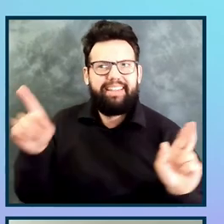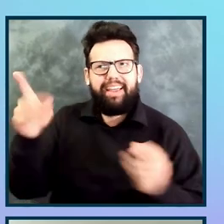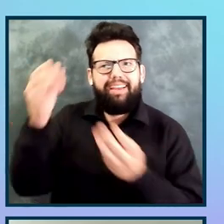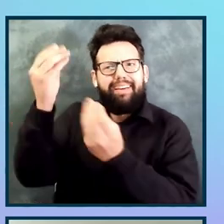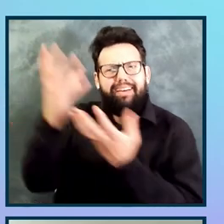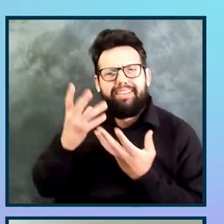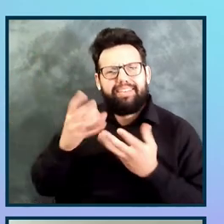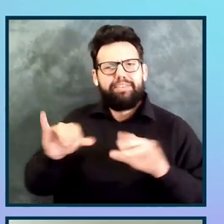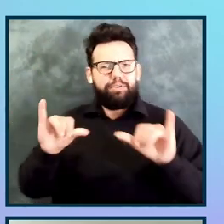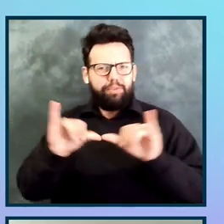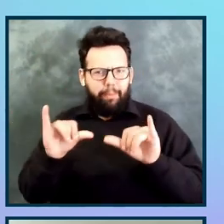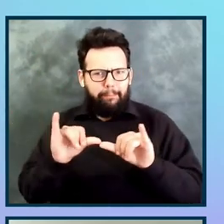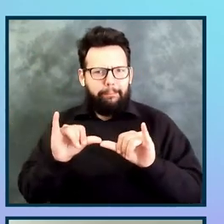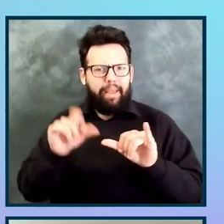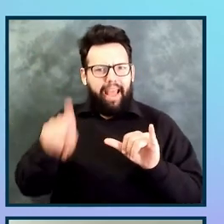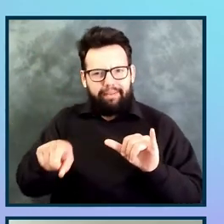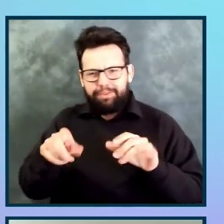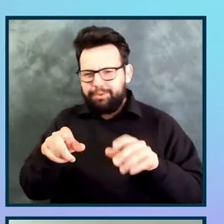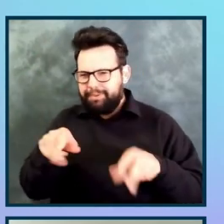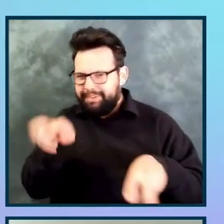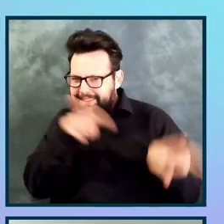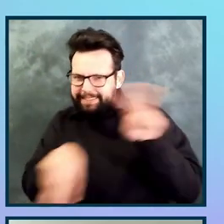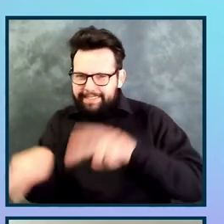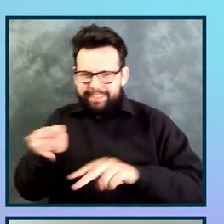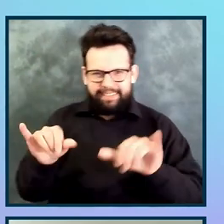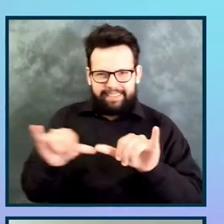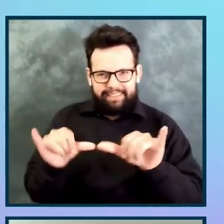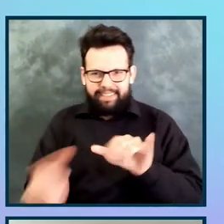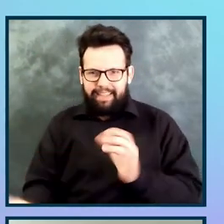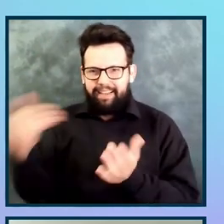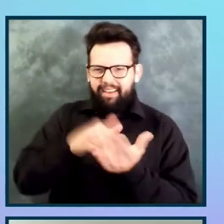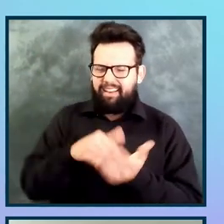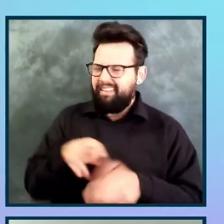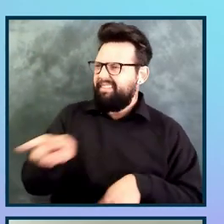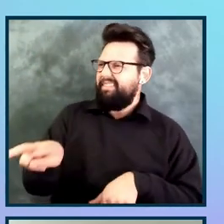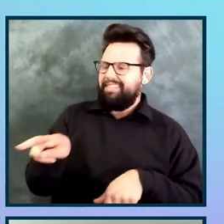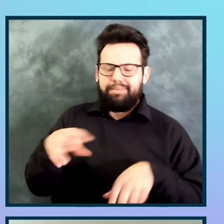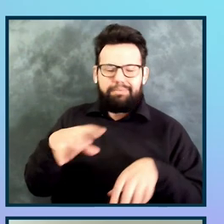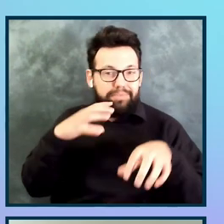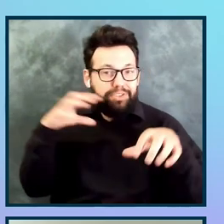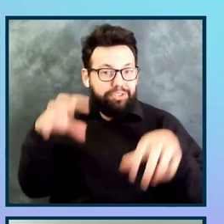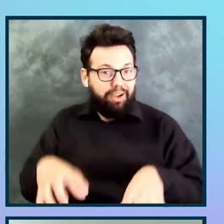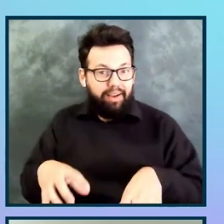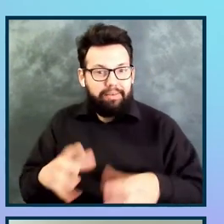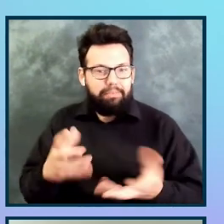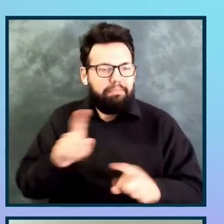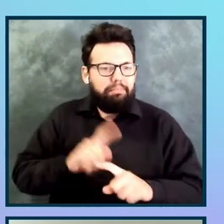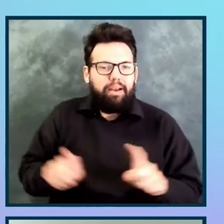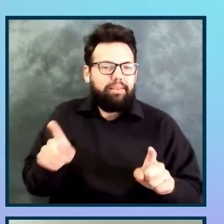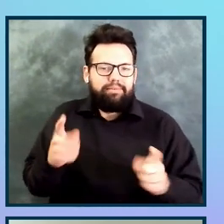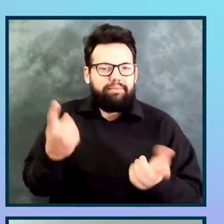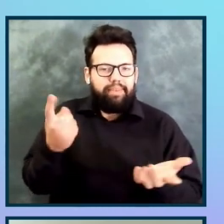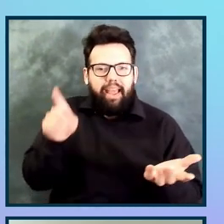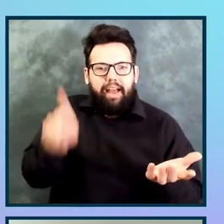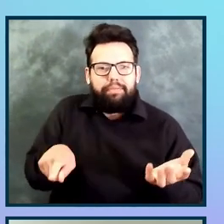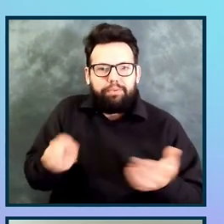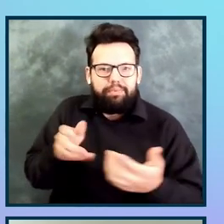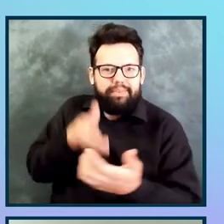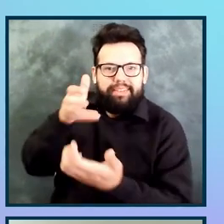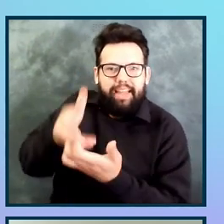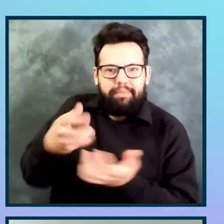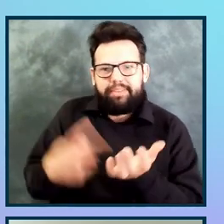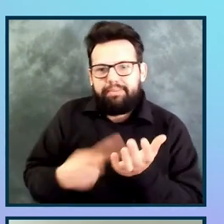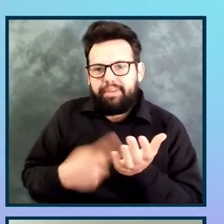okay, let's take a step back. It's going to be reviewed. We weren't ready for that, but the need to adapt was relevant and absolutely in place there. So,